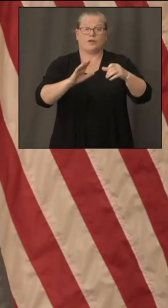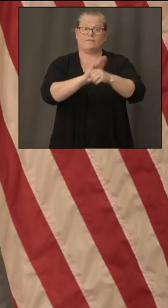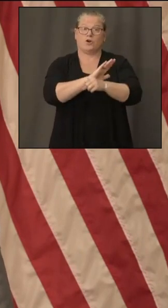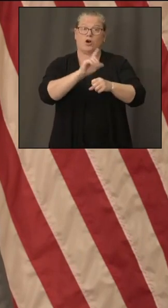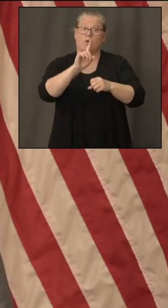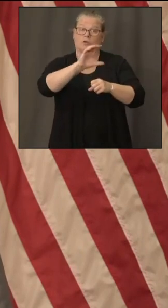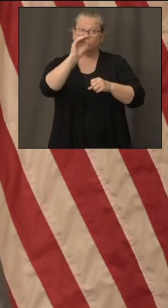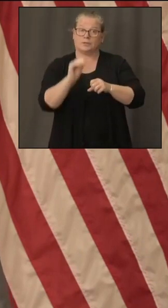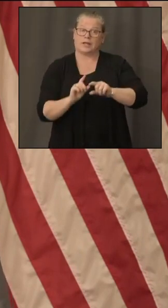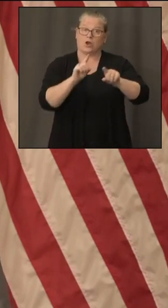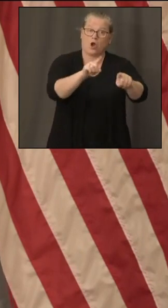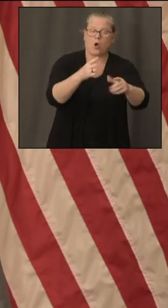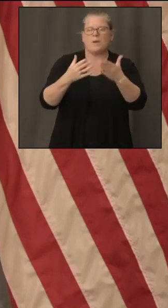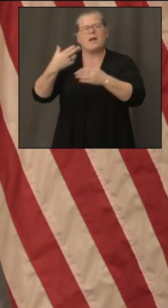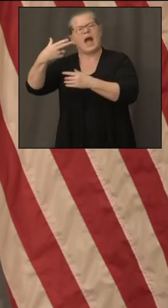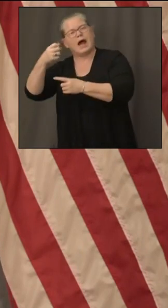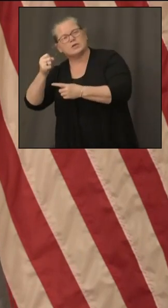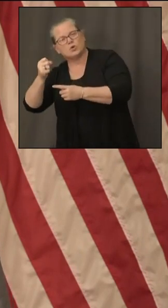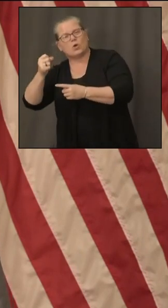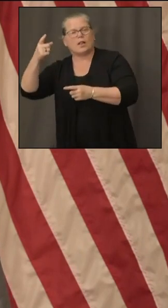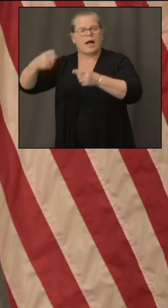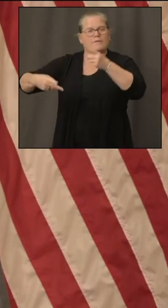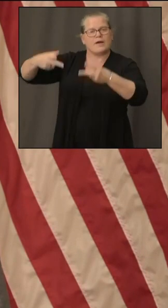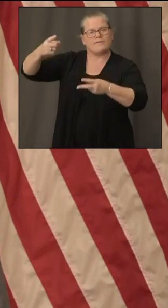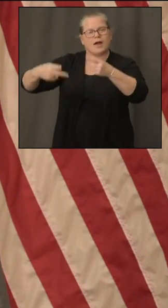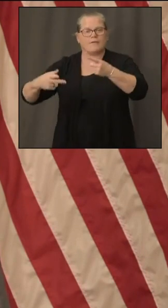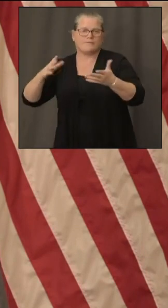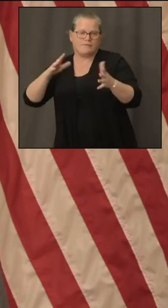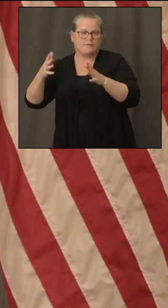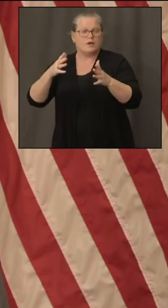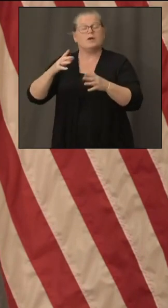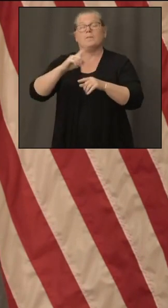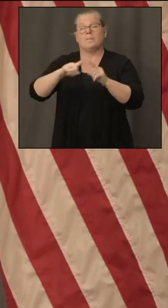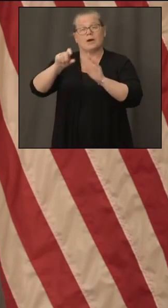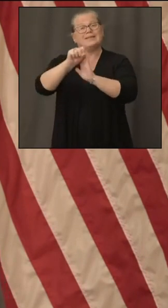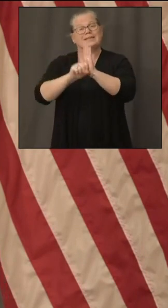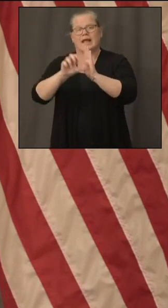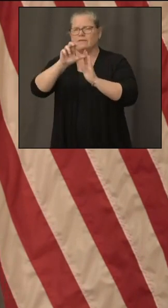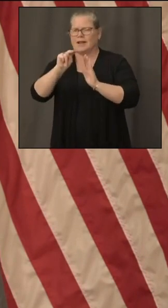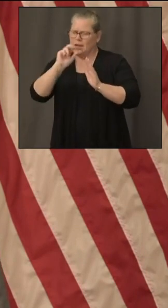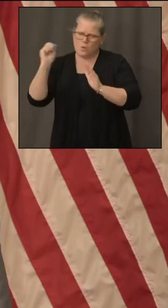connecticut i think most agree that we need to get our students in the classroom learning in a safe environment